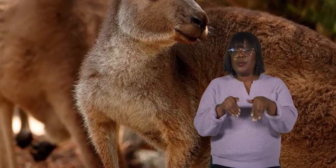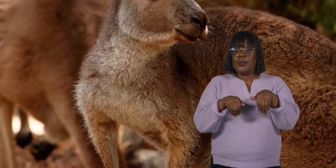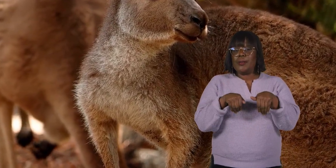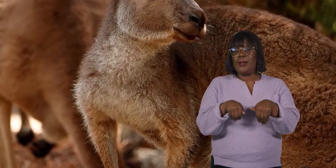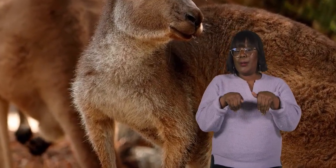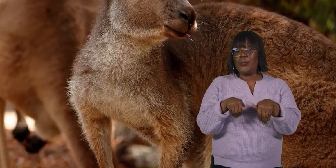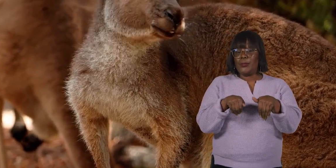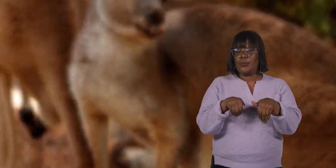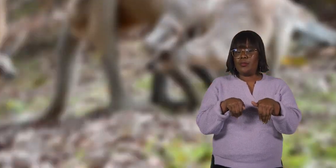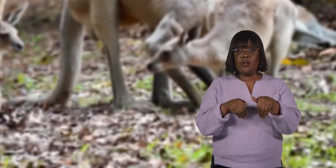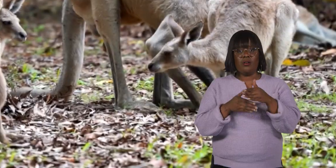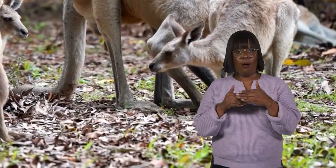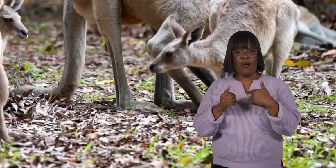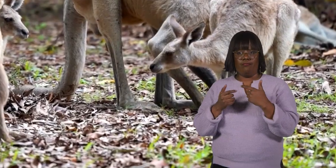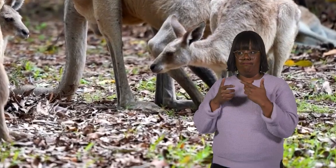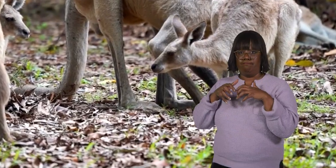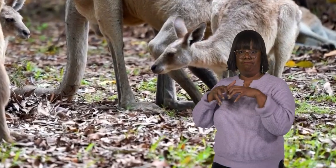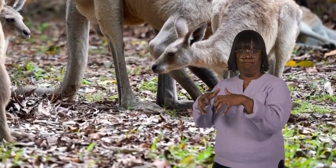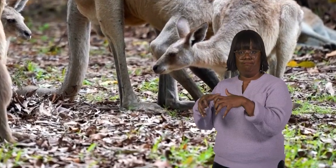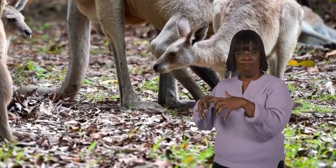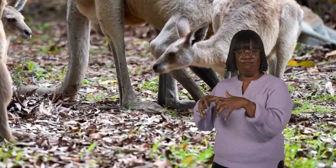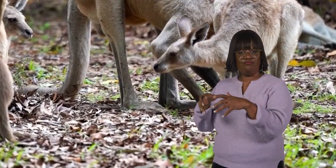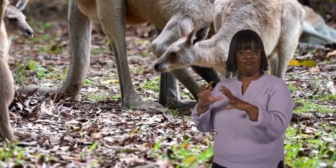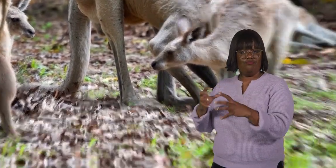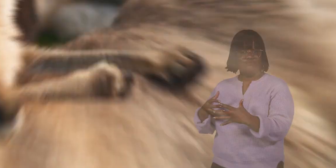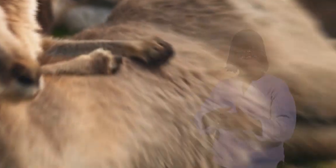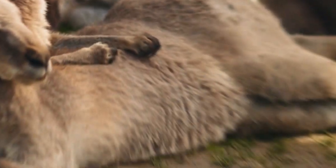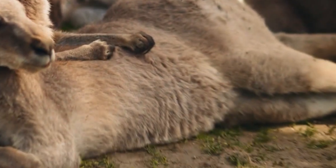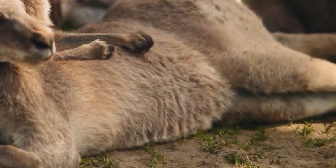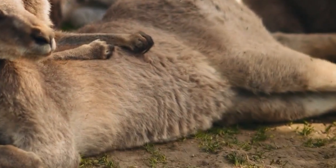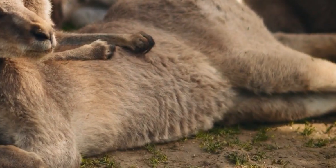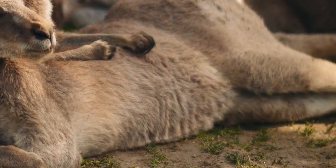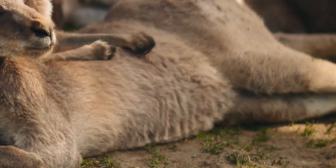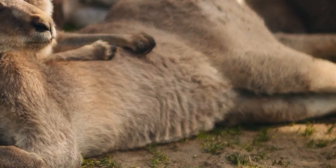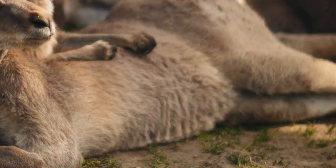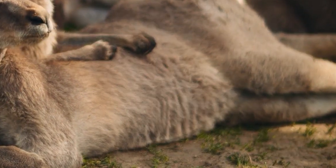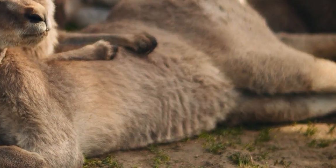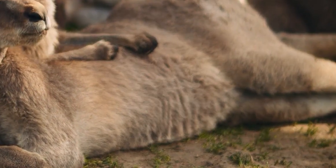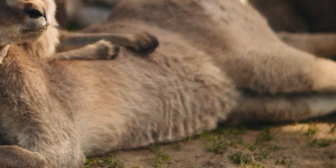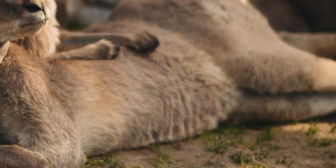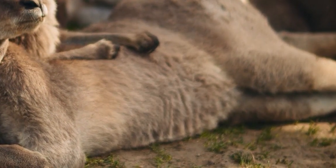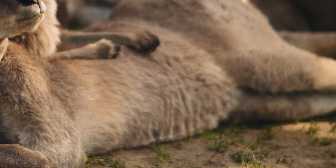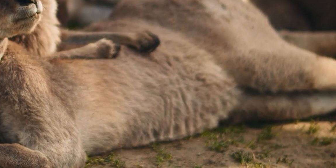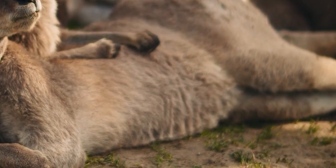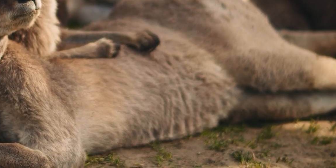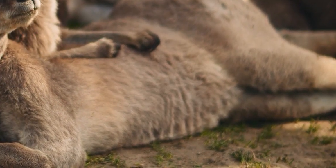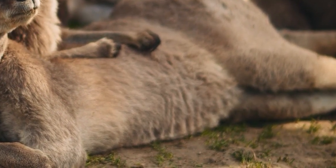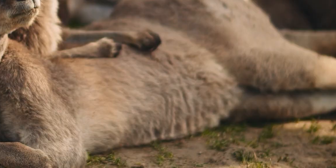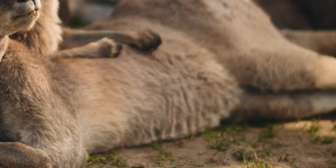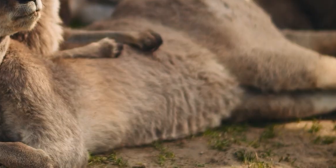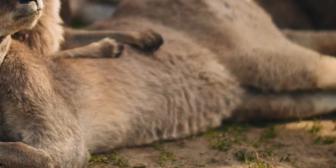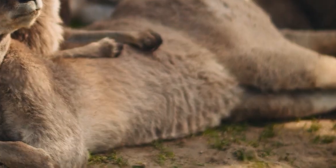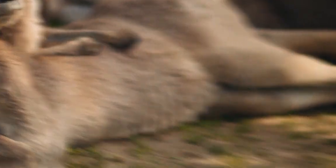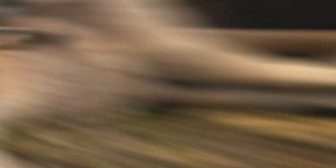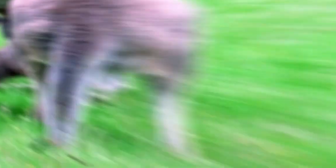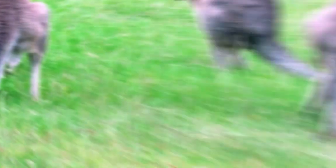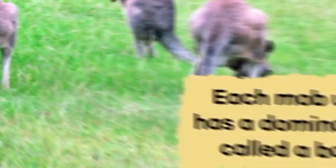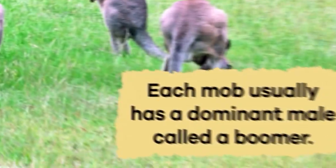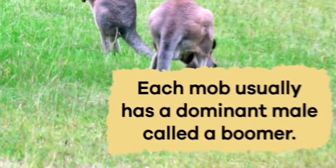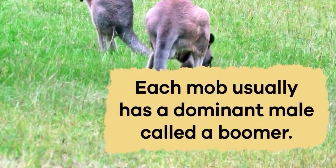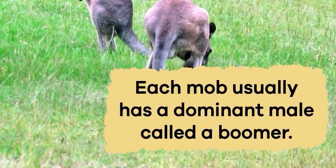individual kangaroos, or as many as several dozen. The mobs provide protection and social interaction.